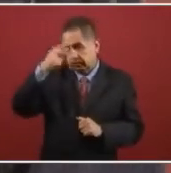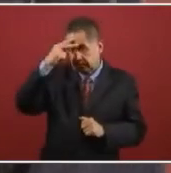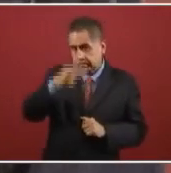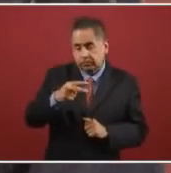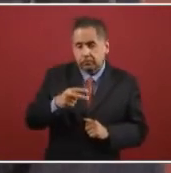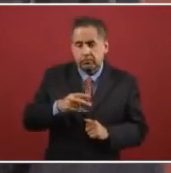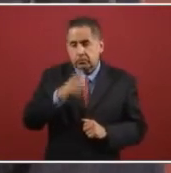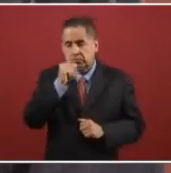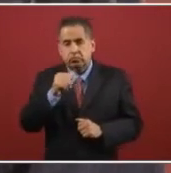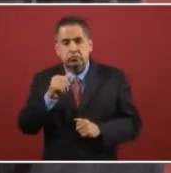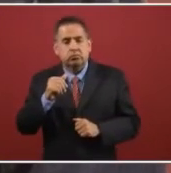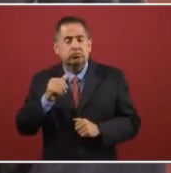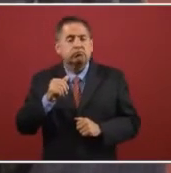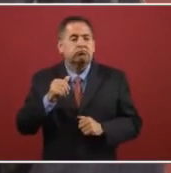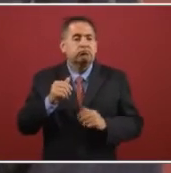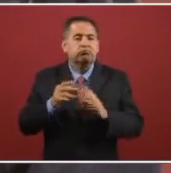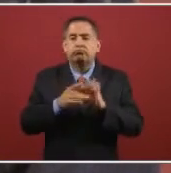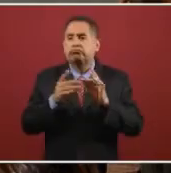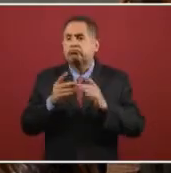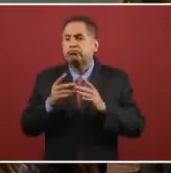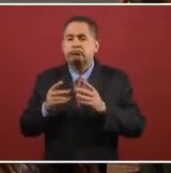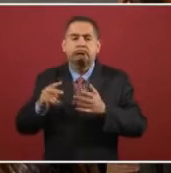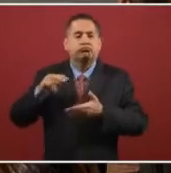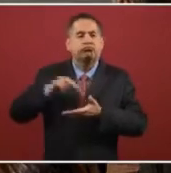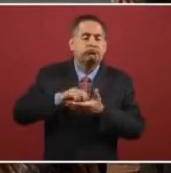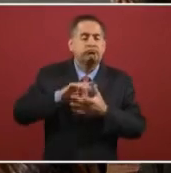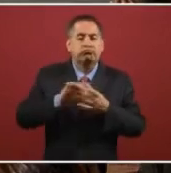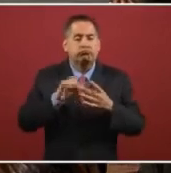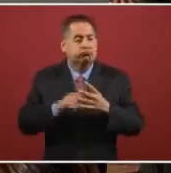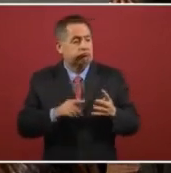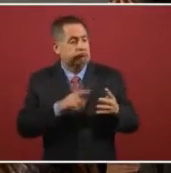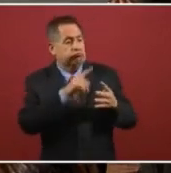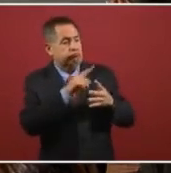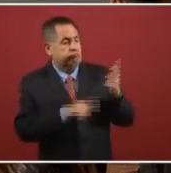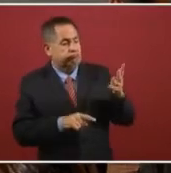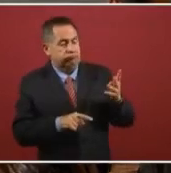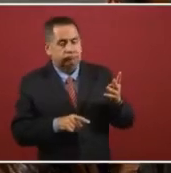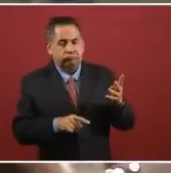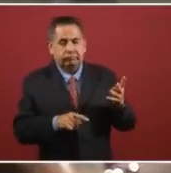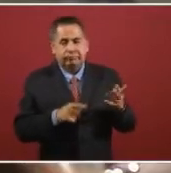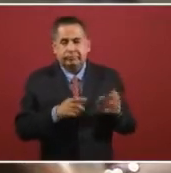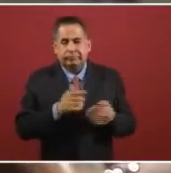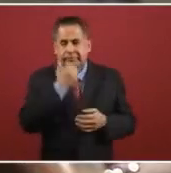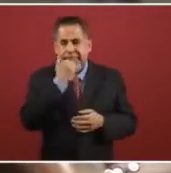I am so sorry, but I'm to to pause this video because I'm just falling asleep.